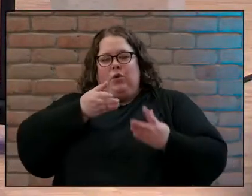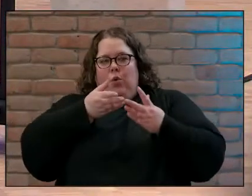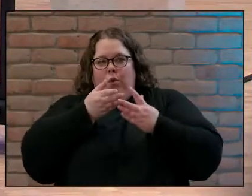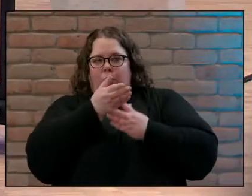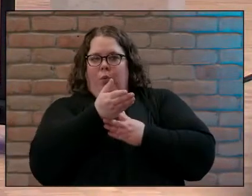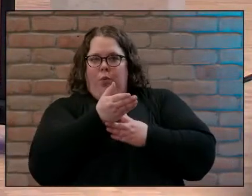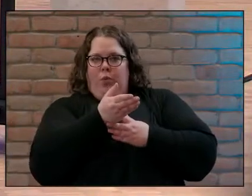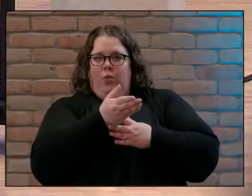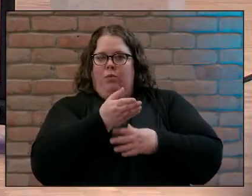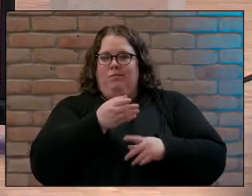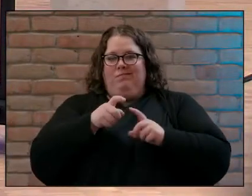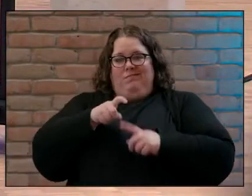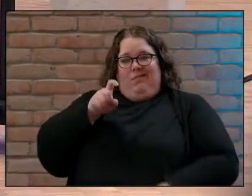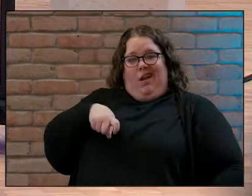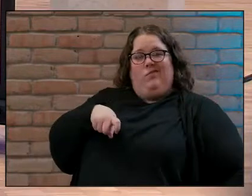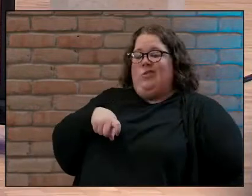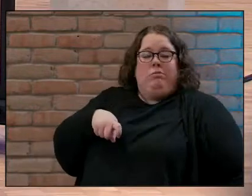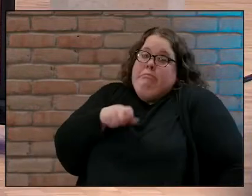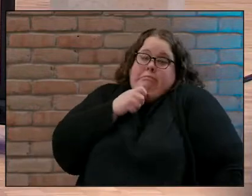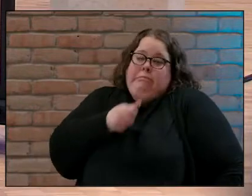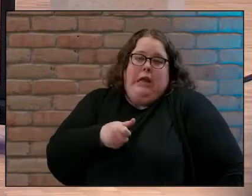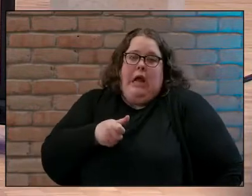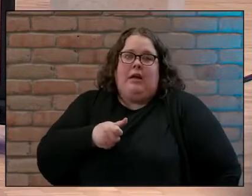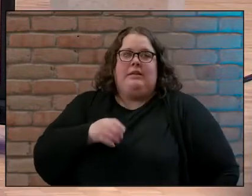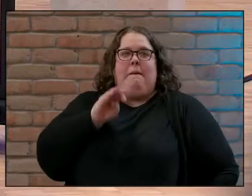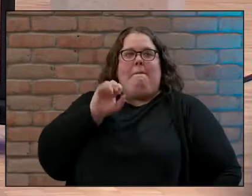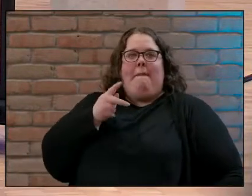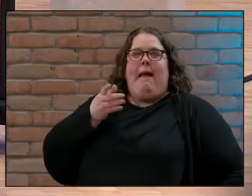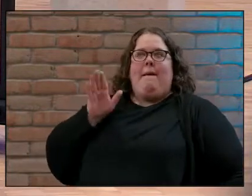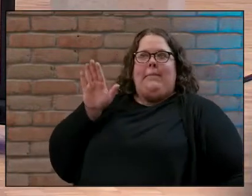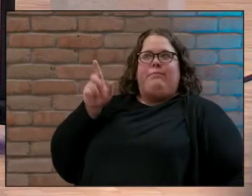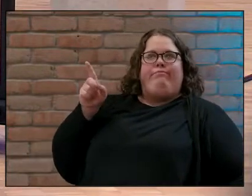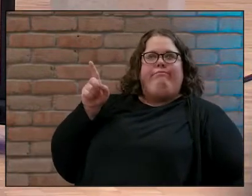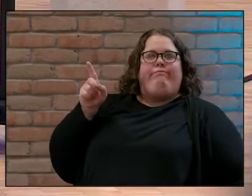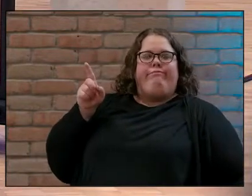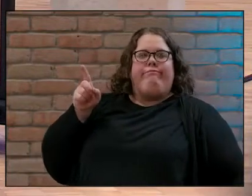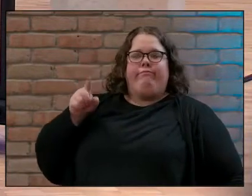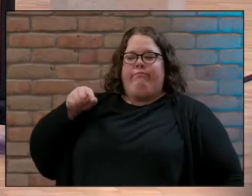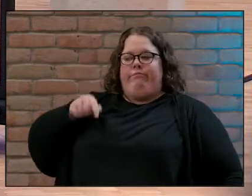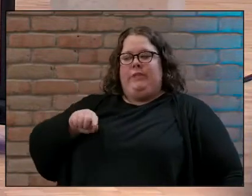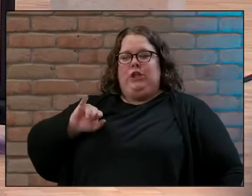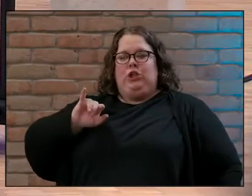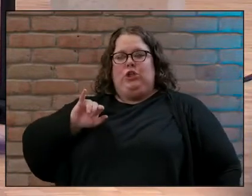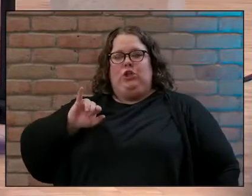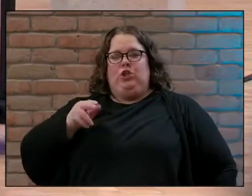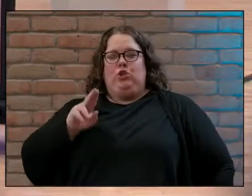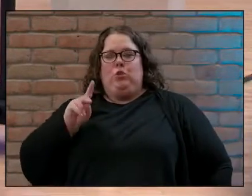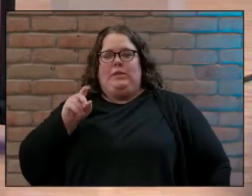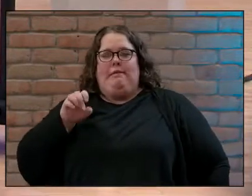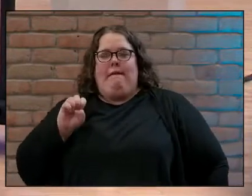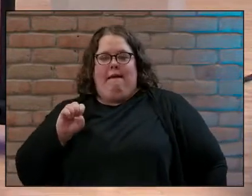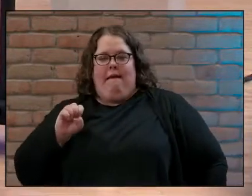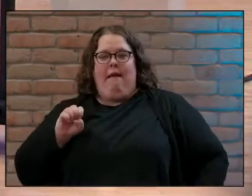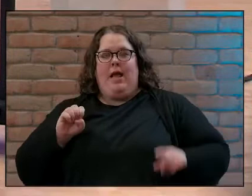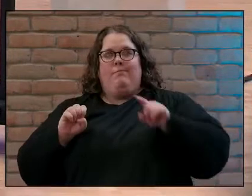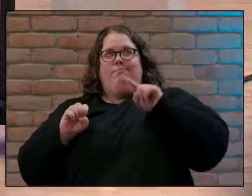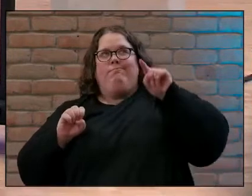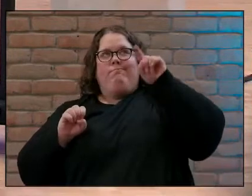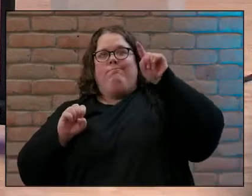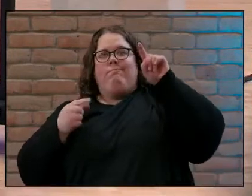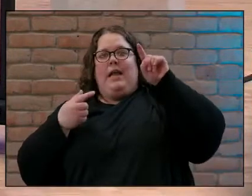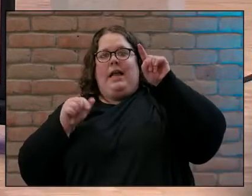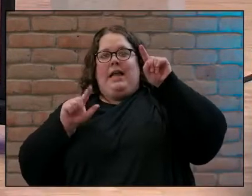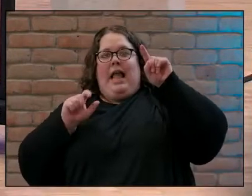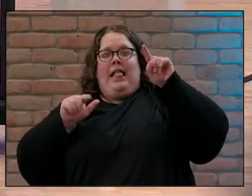he actually didn't have to at all here's a map of the area he was in Judea he was going to Galilee